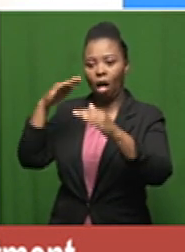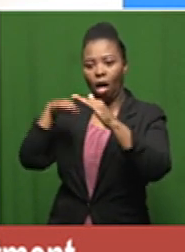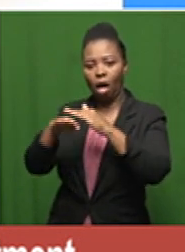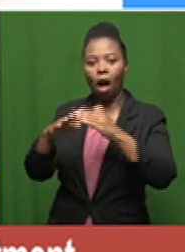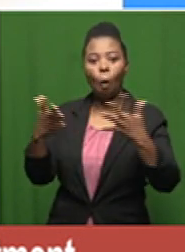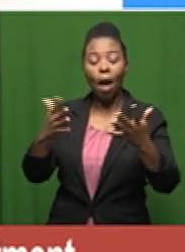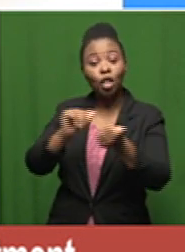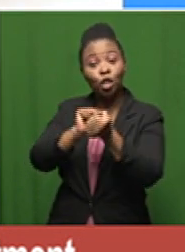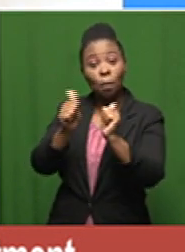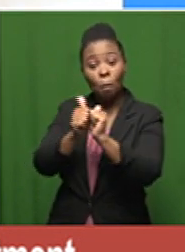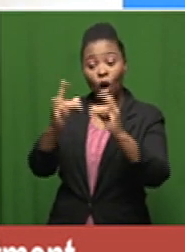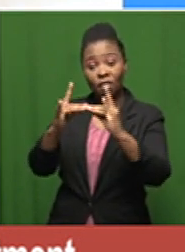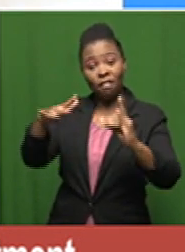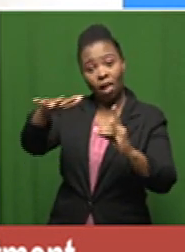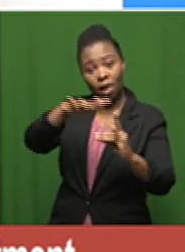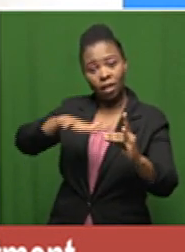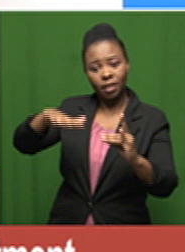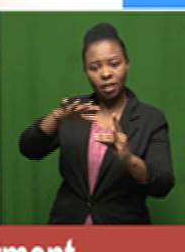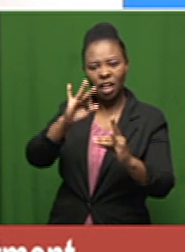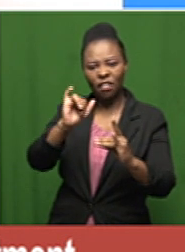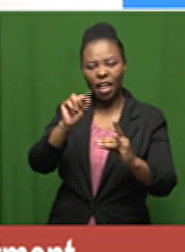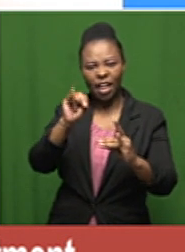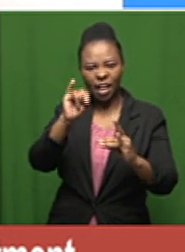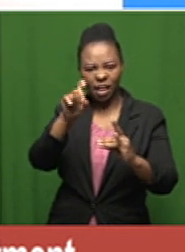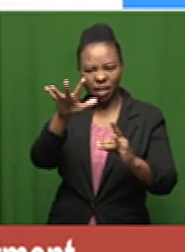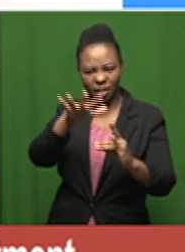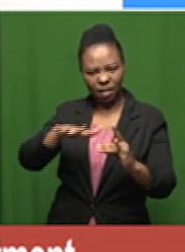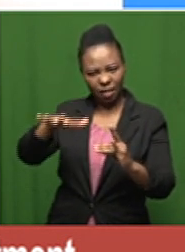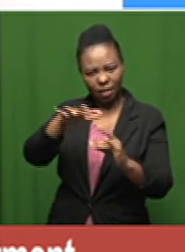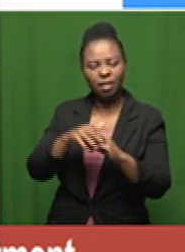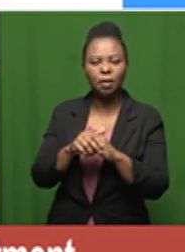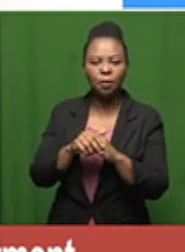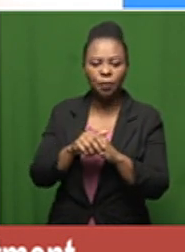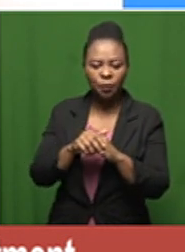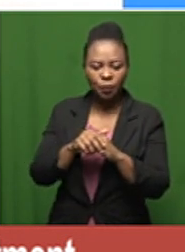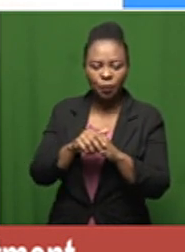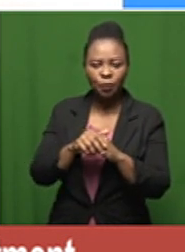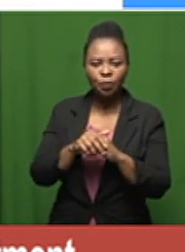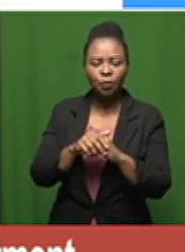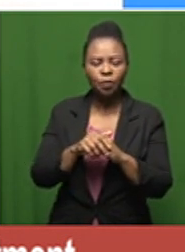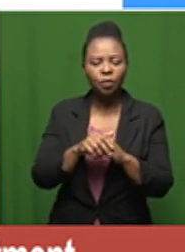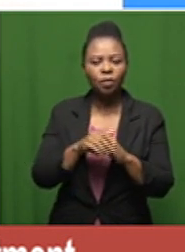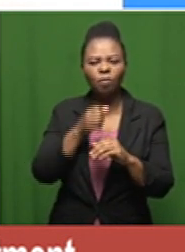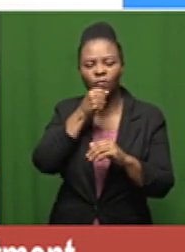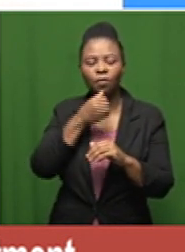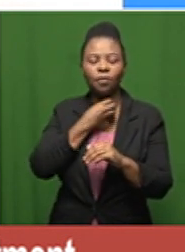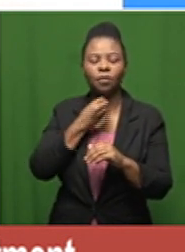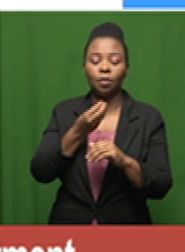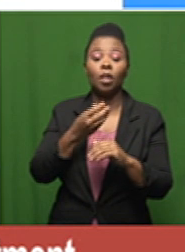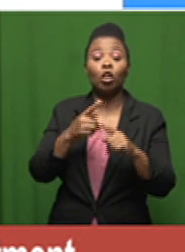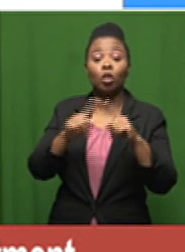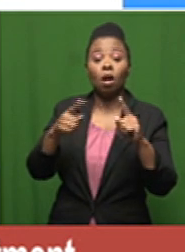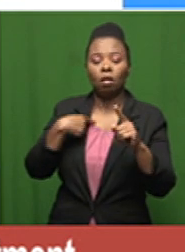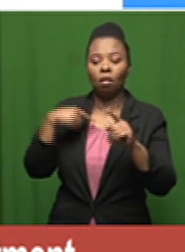in phoenix at the rider wheel grounds and they must have been about i would say about 50